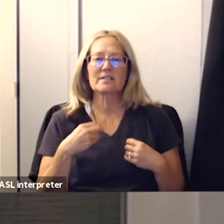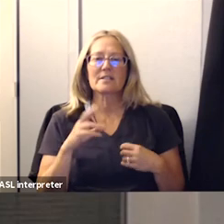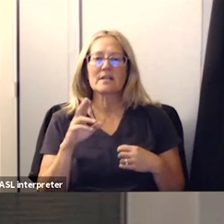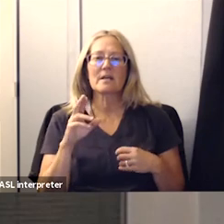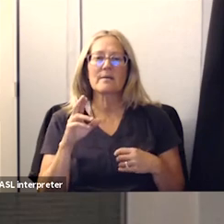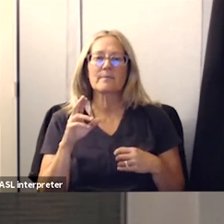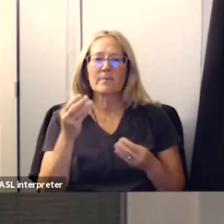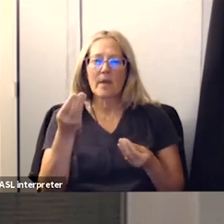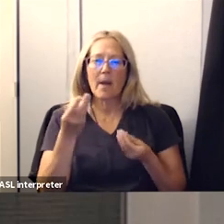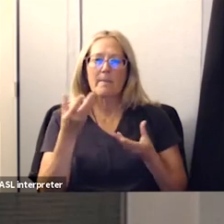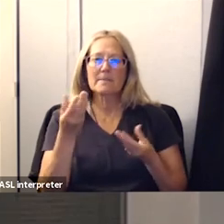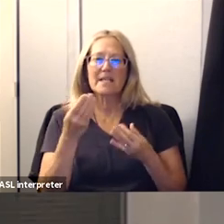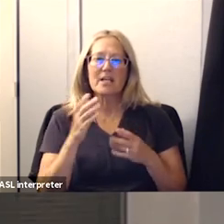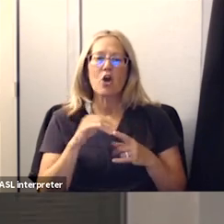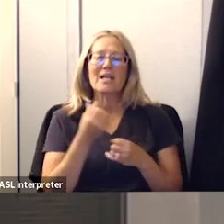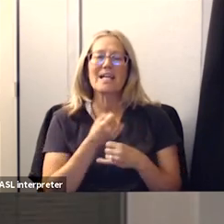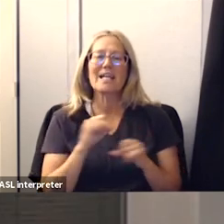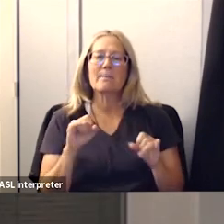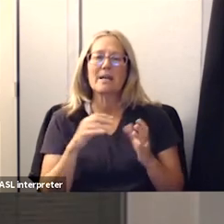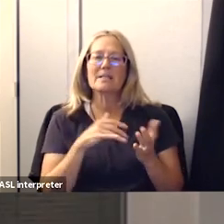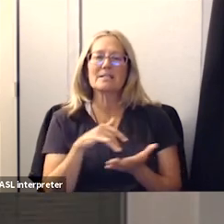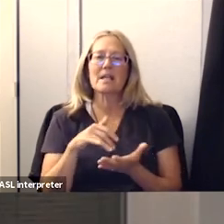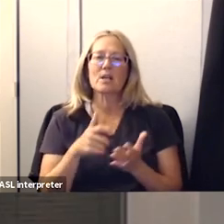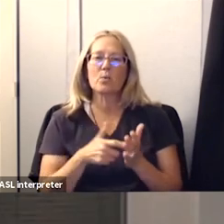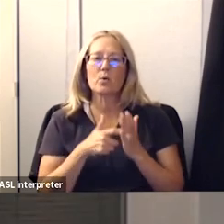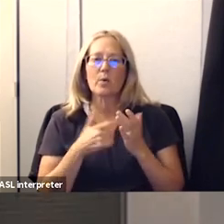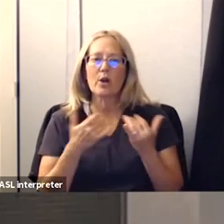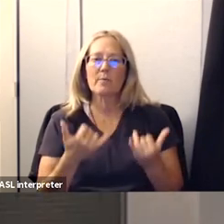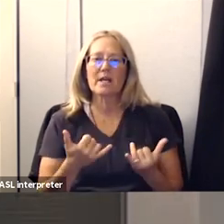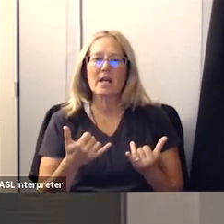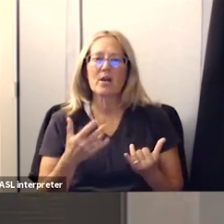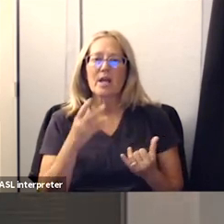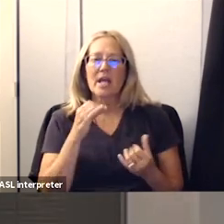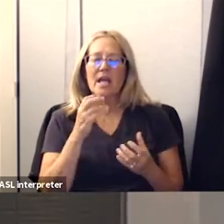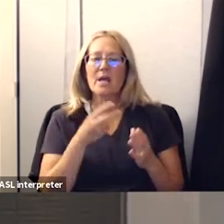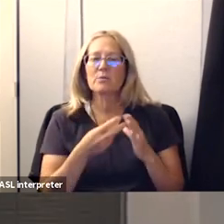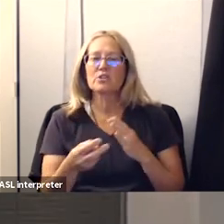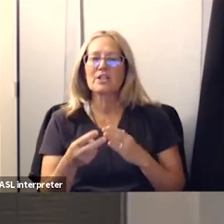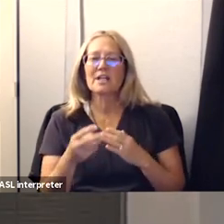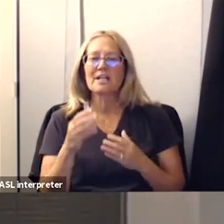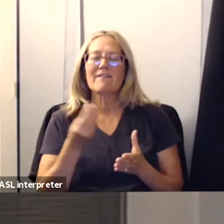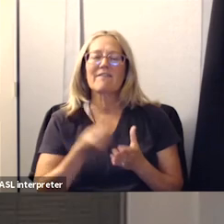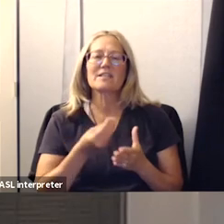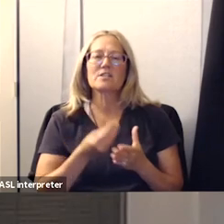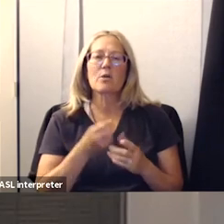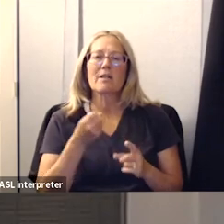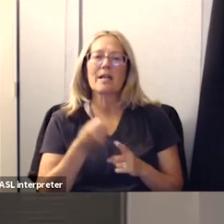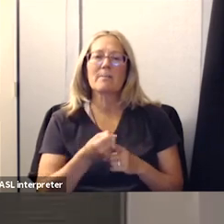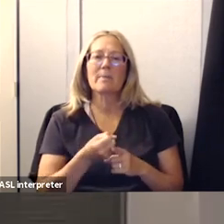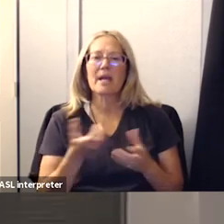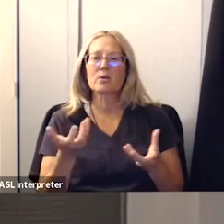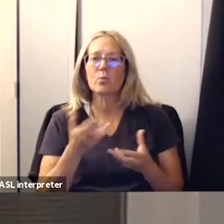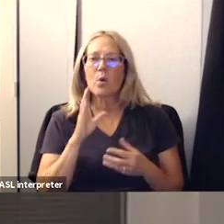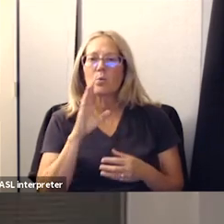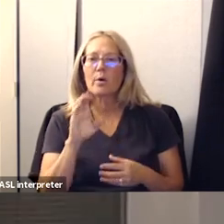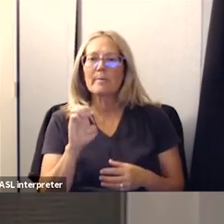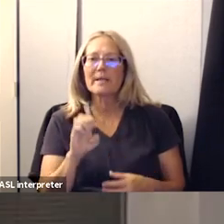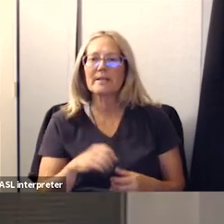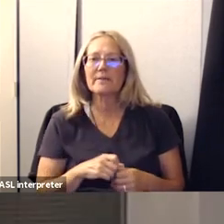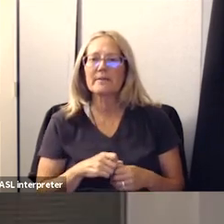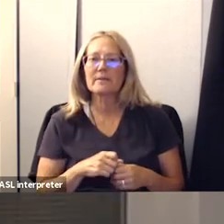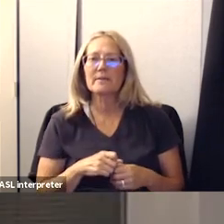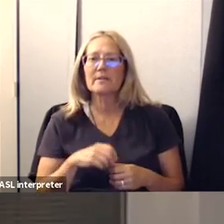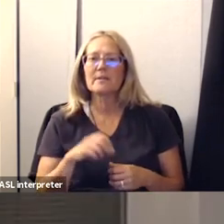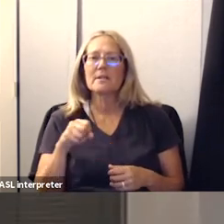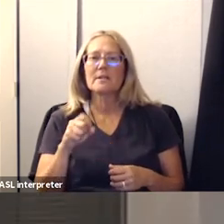study and uh uh and projected fiscal impact if any yes we just